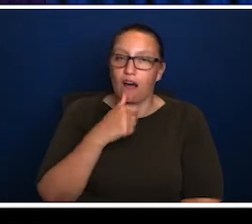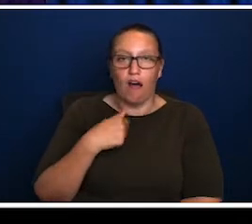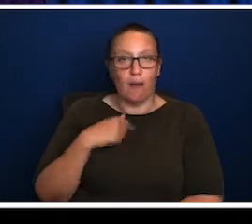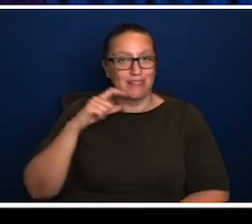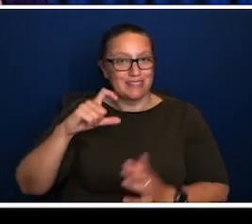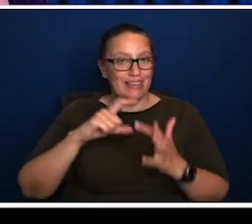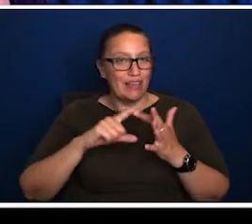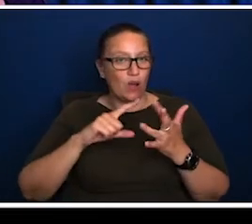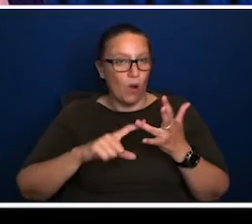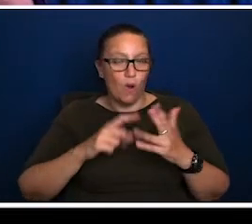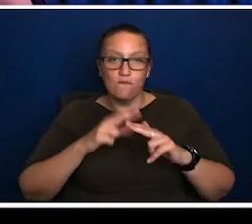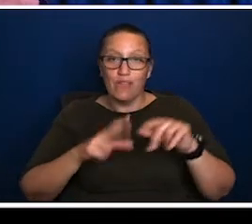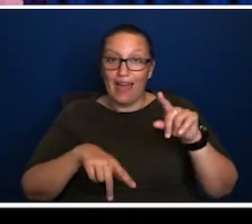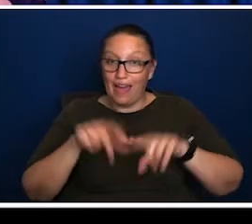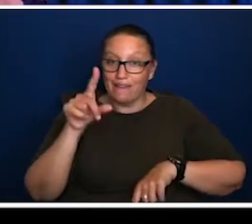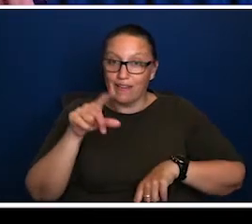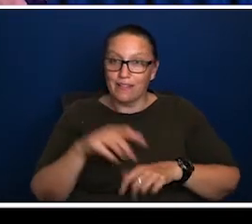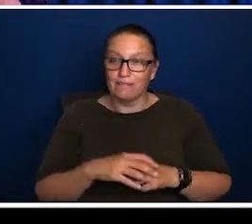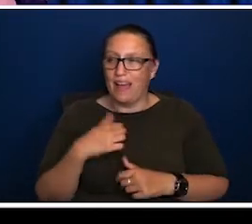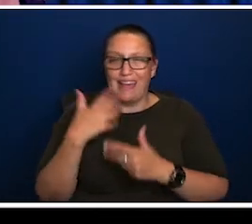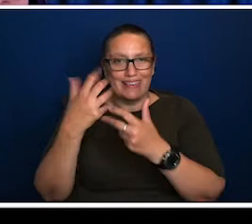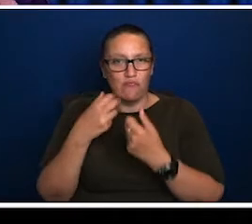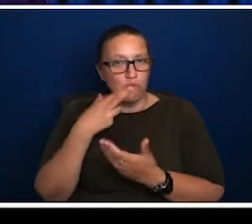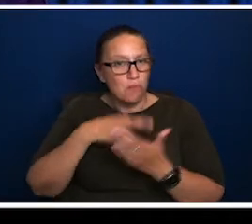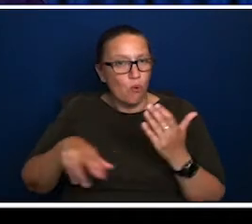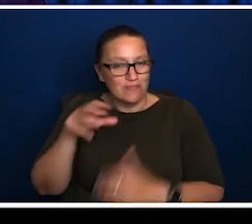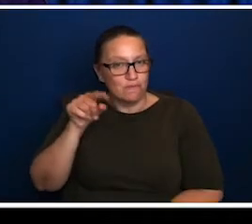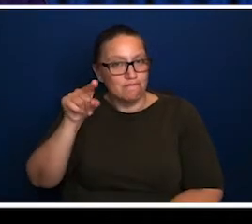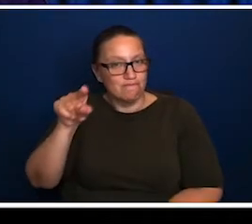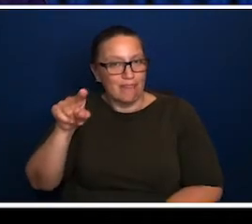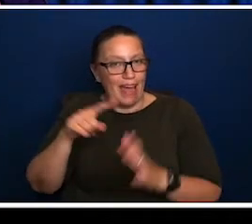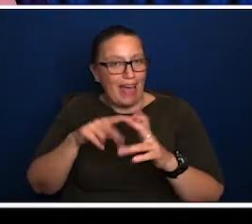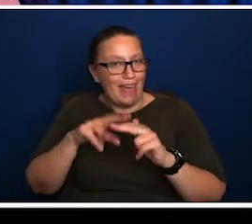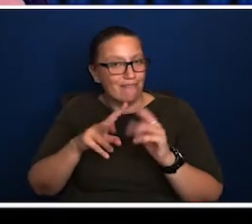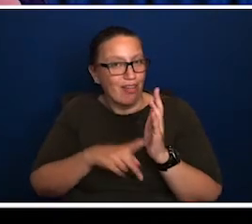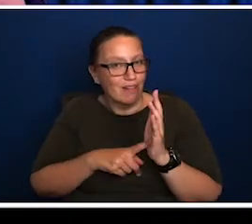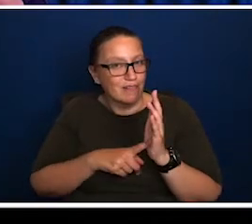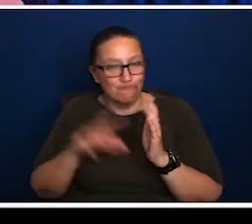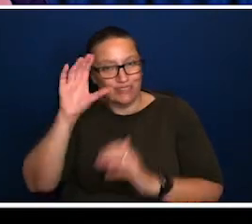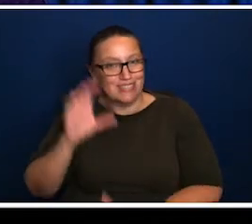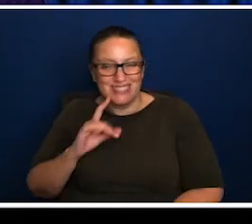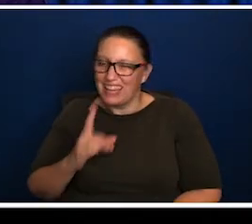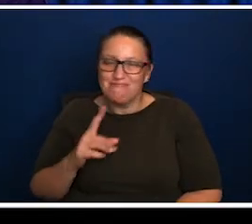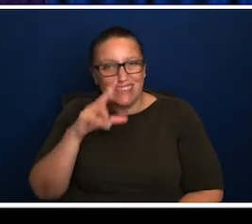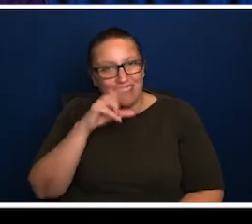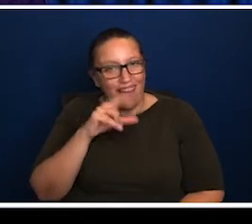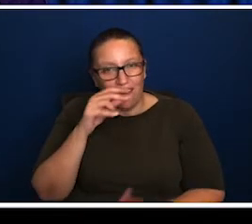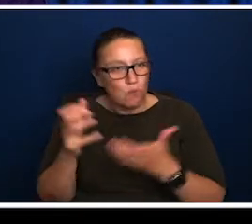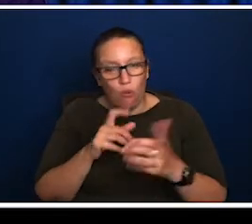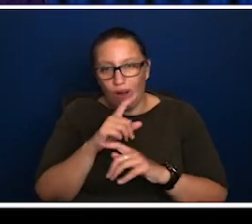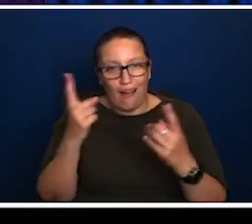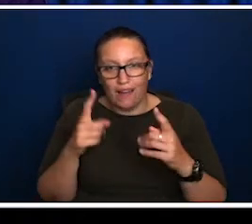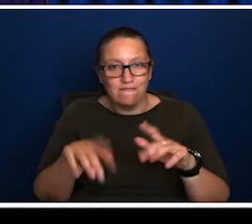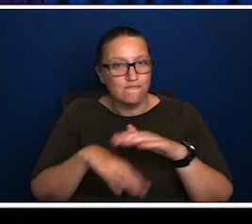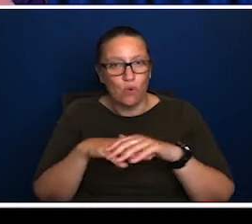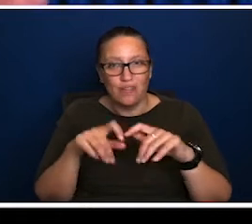it's very difficult to say if I, if I were the, not that I'd ever want to be, but say I was the CEO of the AFL, and I'm getting reports back from these regions that a lot